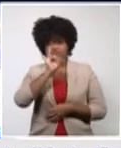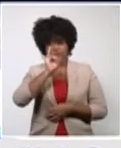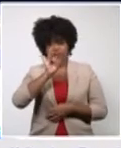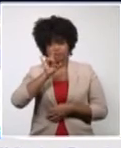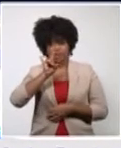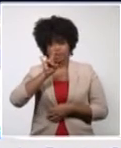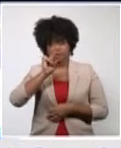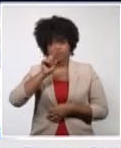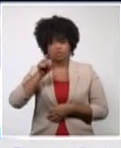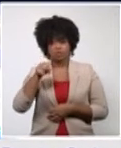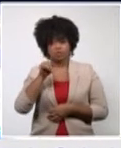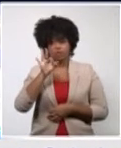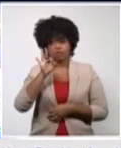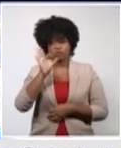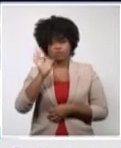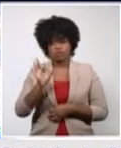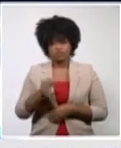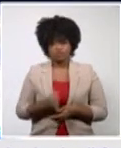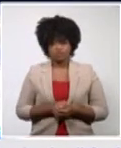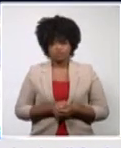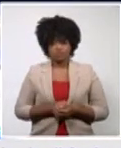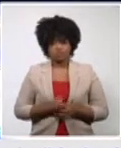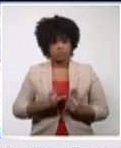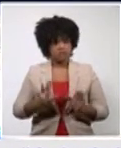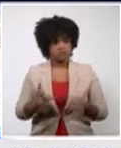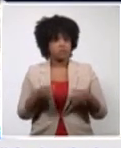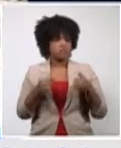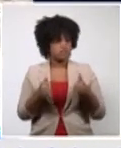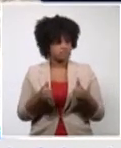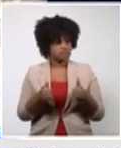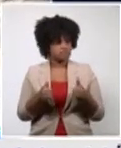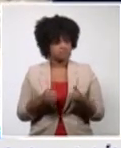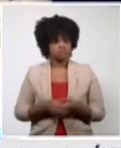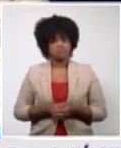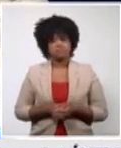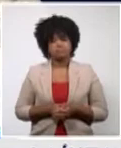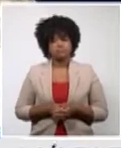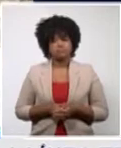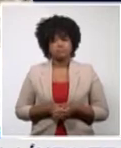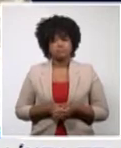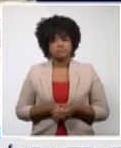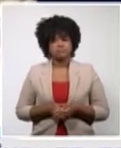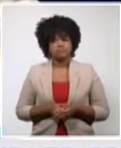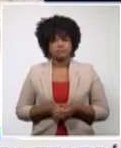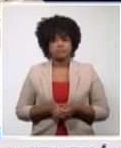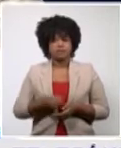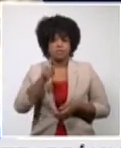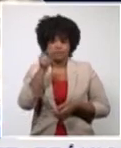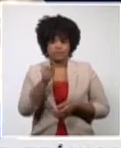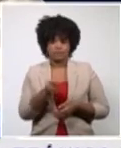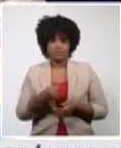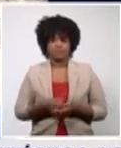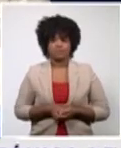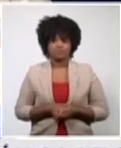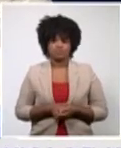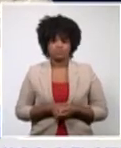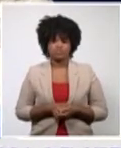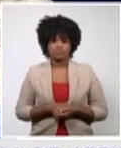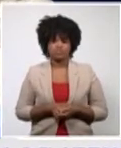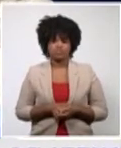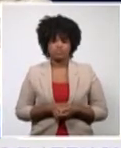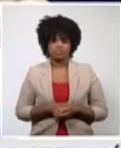who have been confirmed in their country has been discharged. That represents that 79